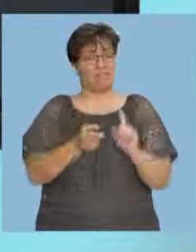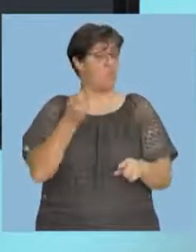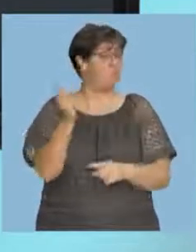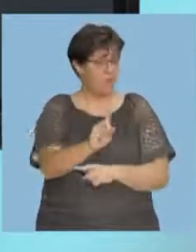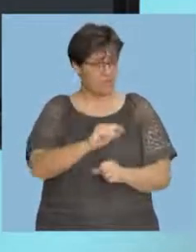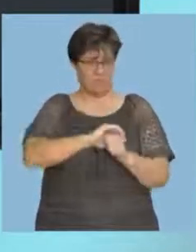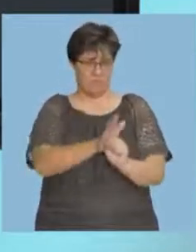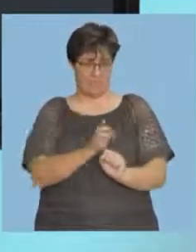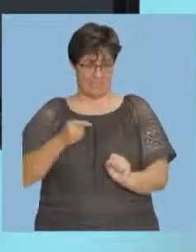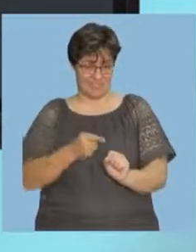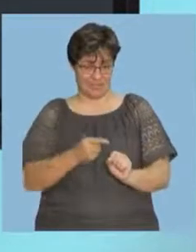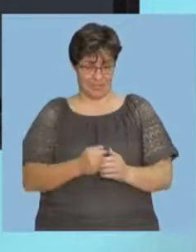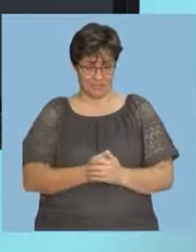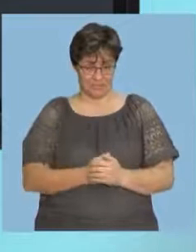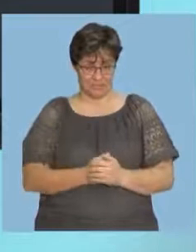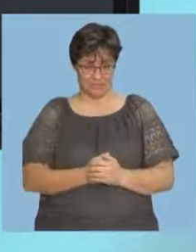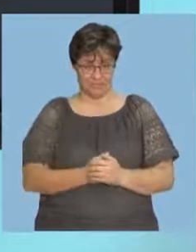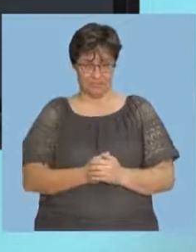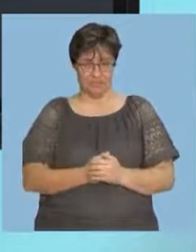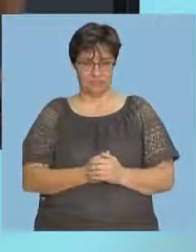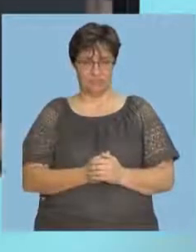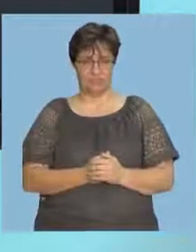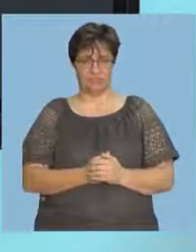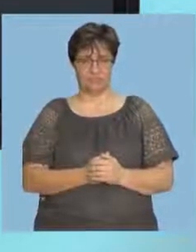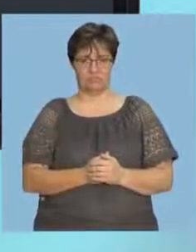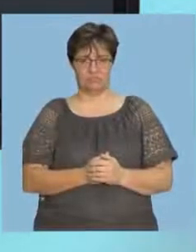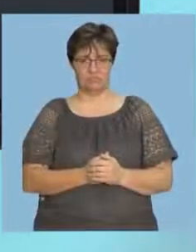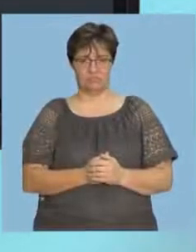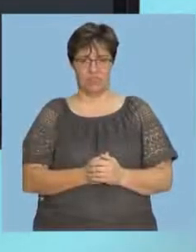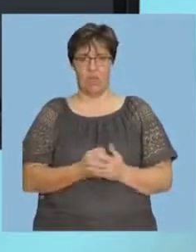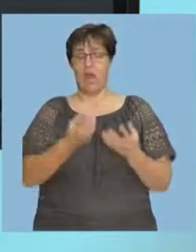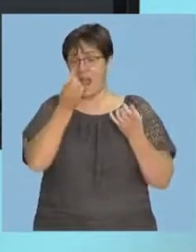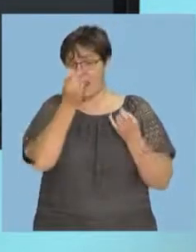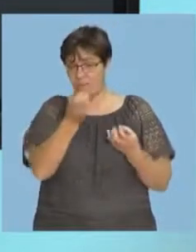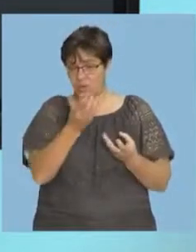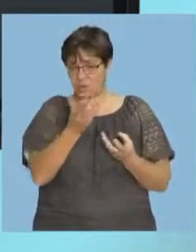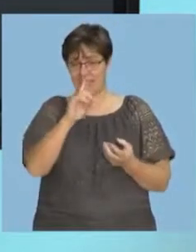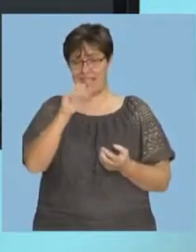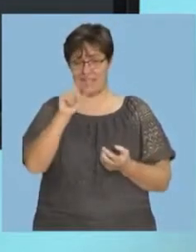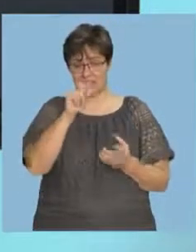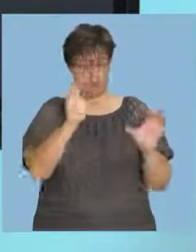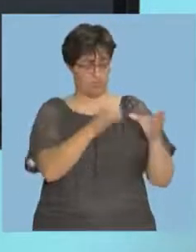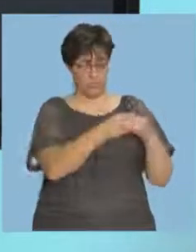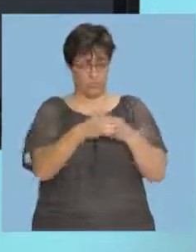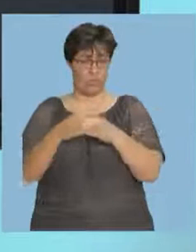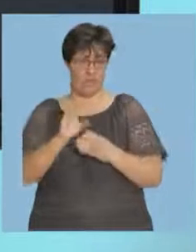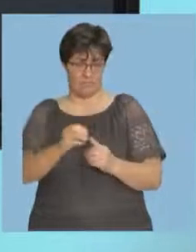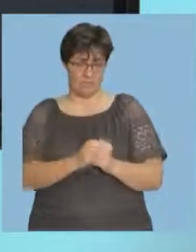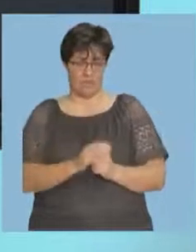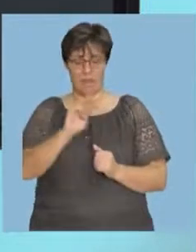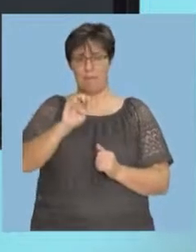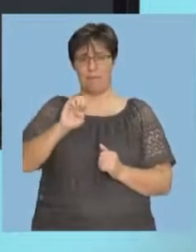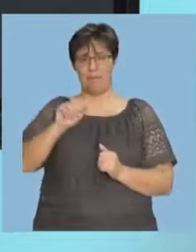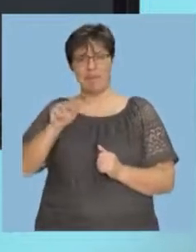COVID-19. So we have grouped data and said to calculate the mean or the